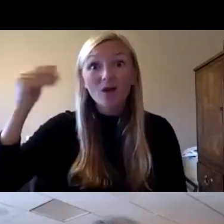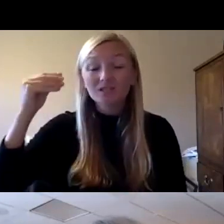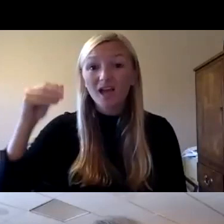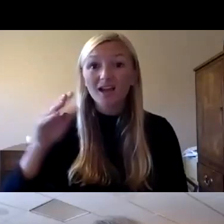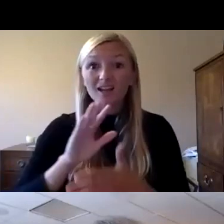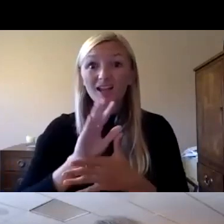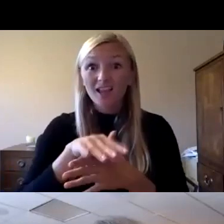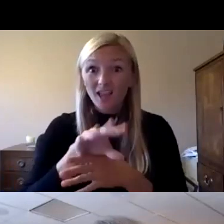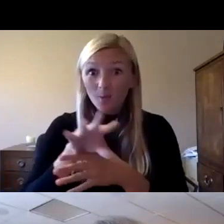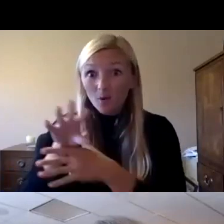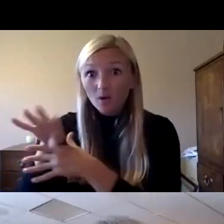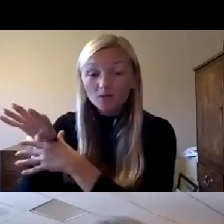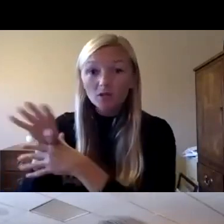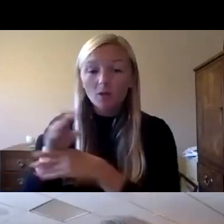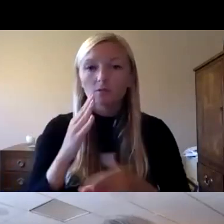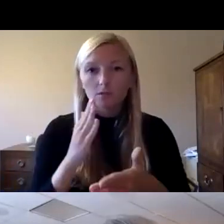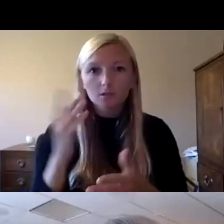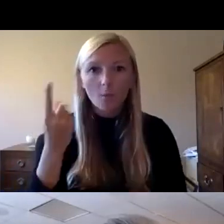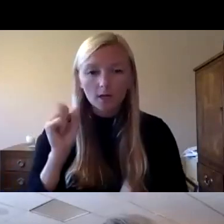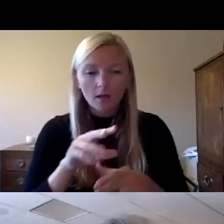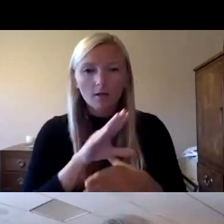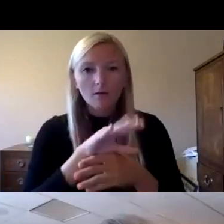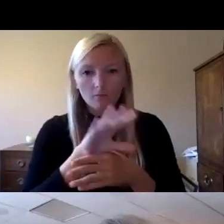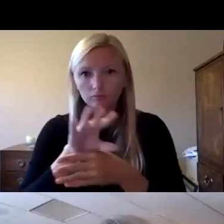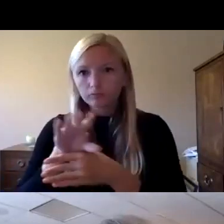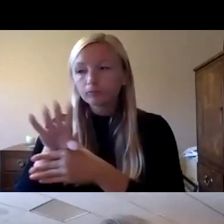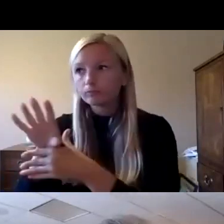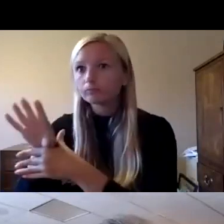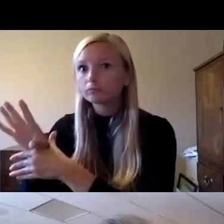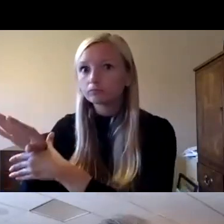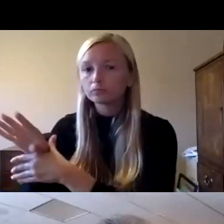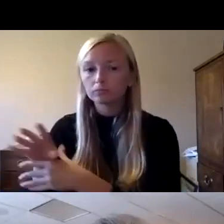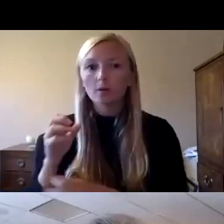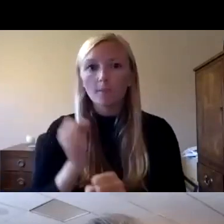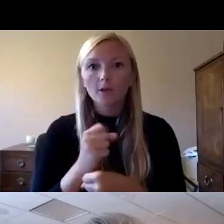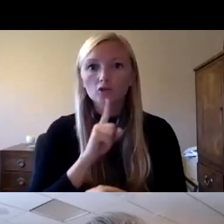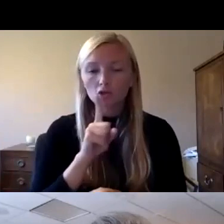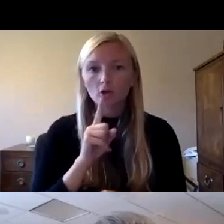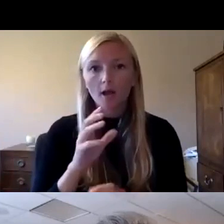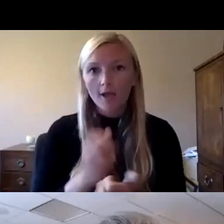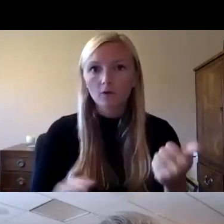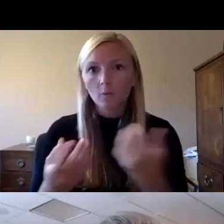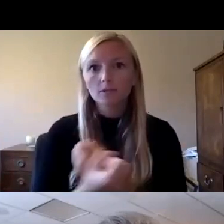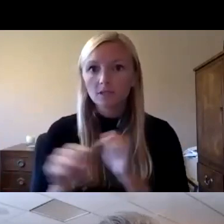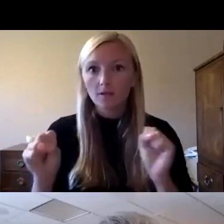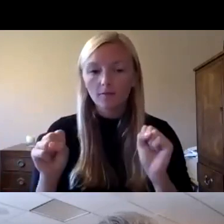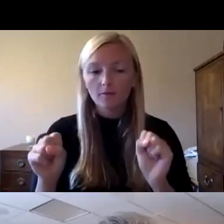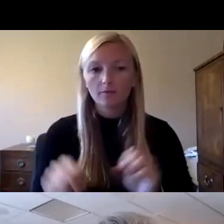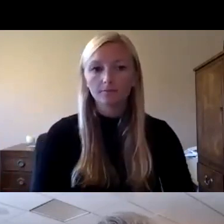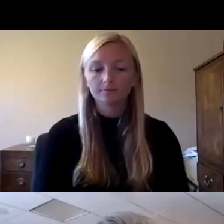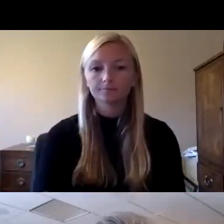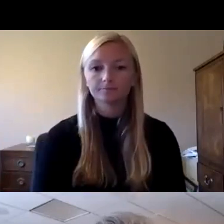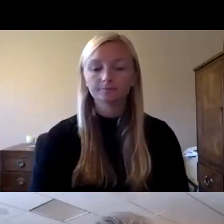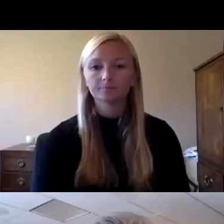can still be visual um seeing the global big picture while other people are are you know central centralized and focused on their actual learning